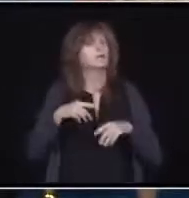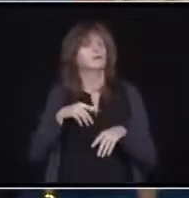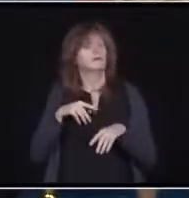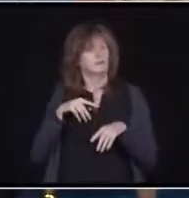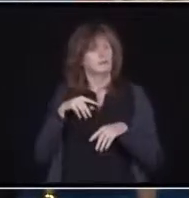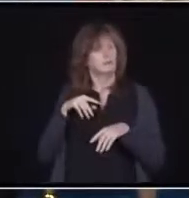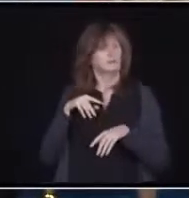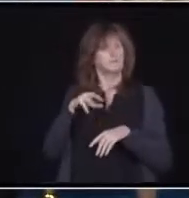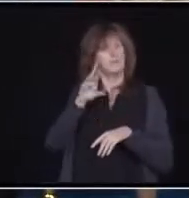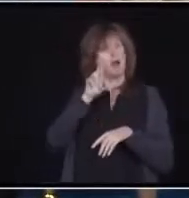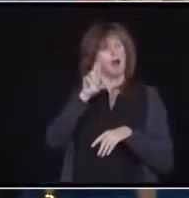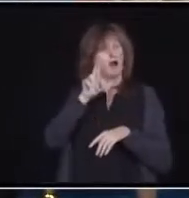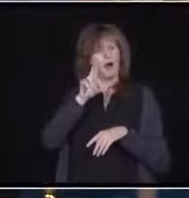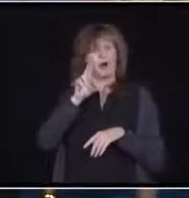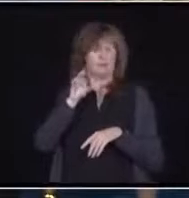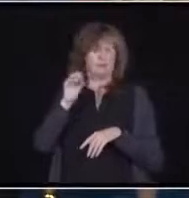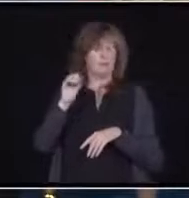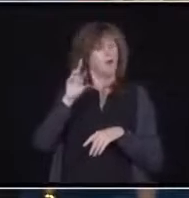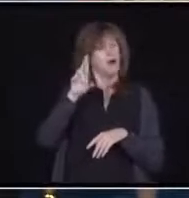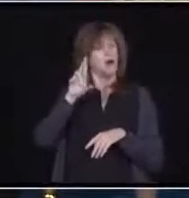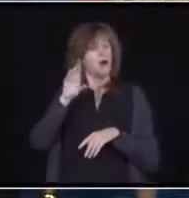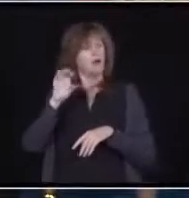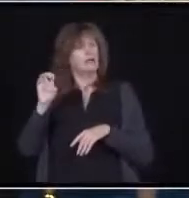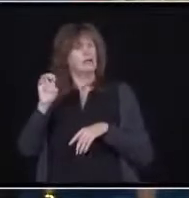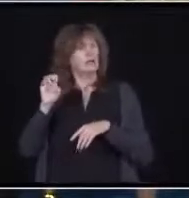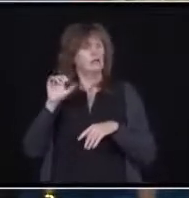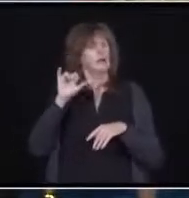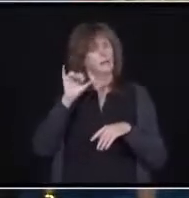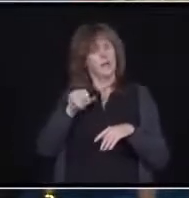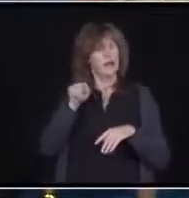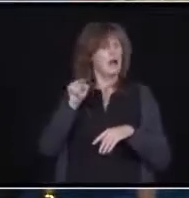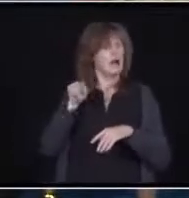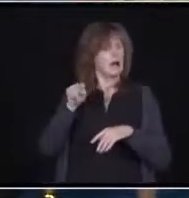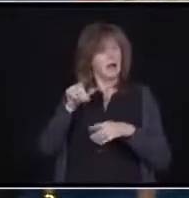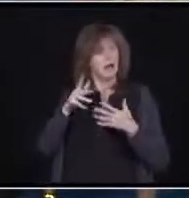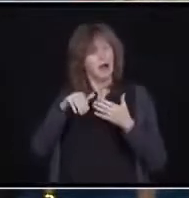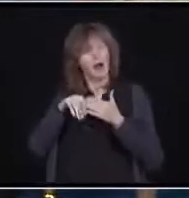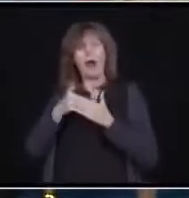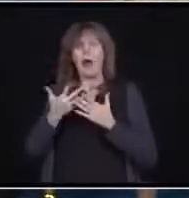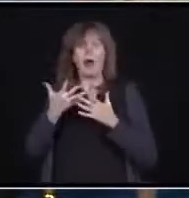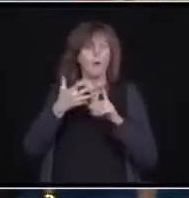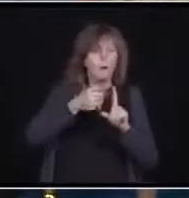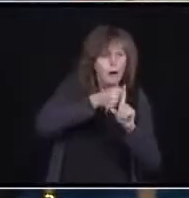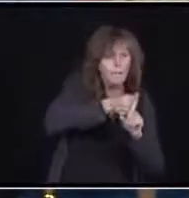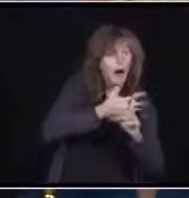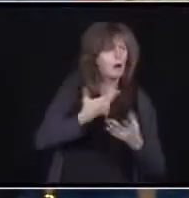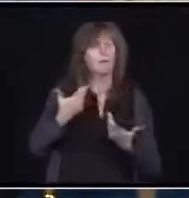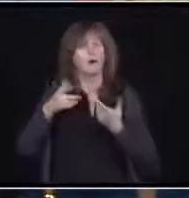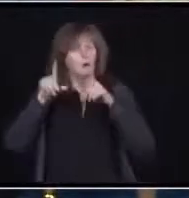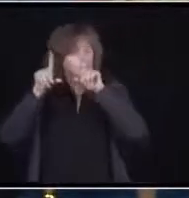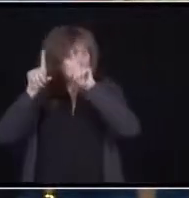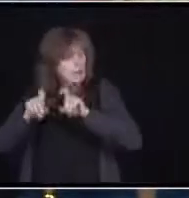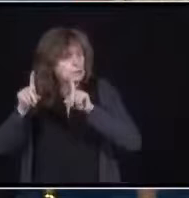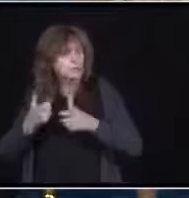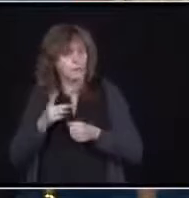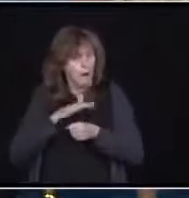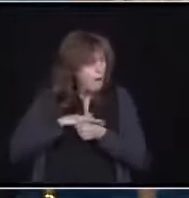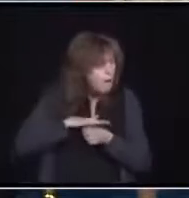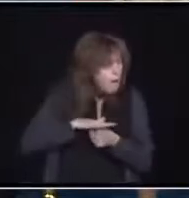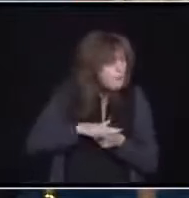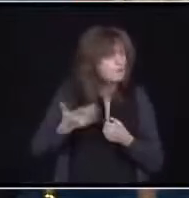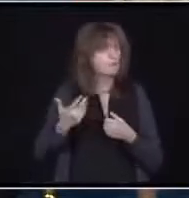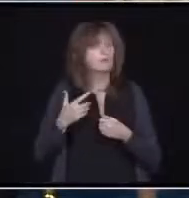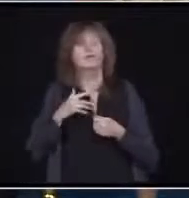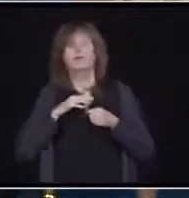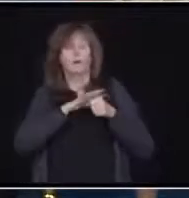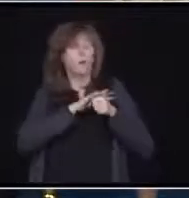of RI, different terms around that. How is that being affected there? The testing issues, local issues, local outbreak matters. There's many